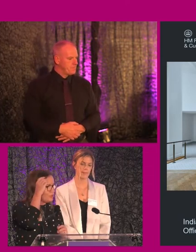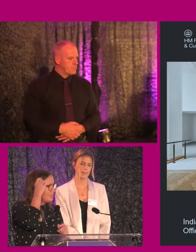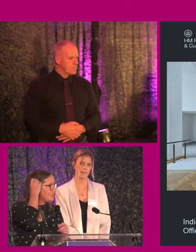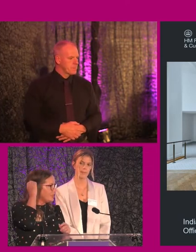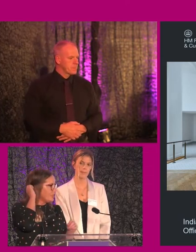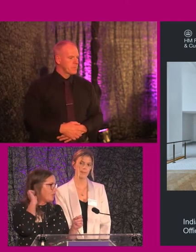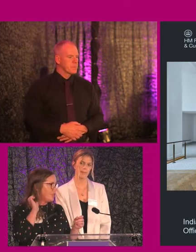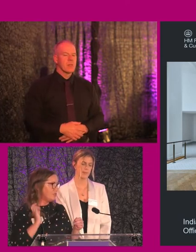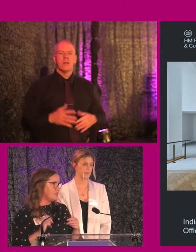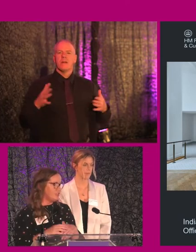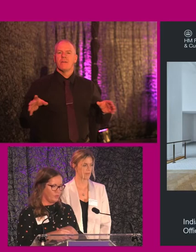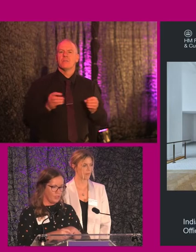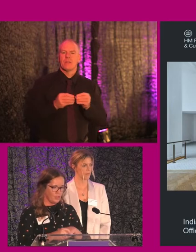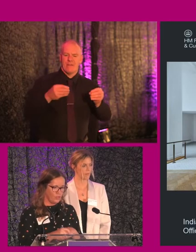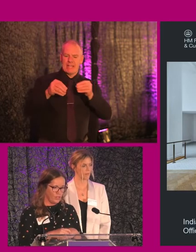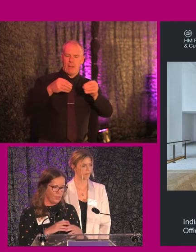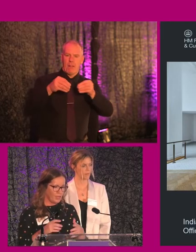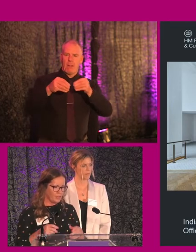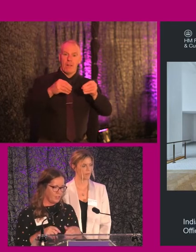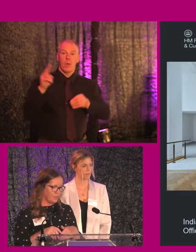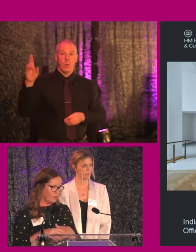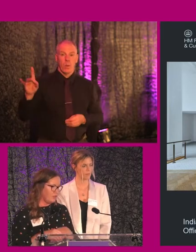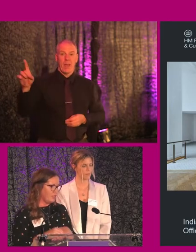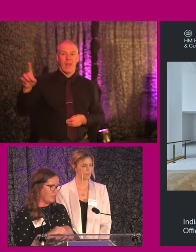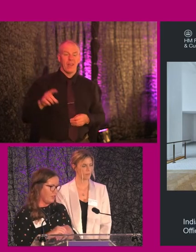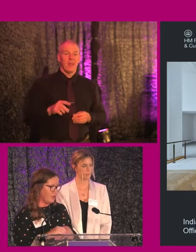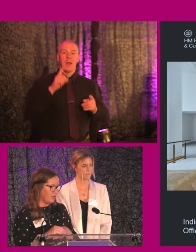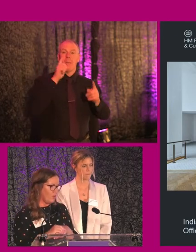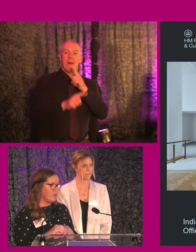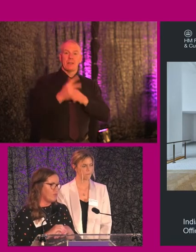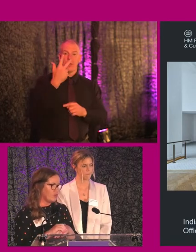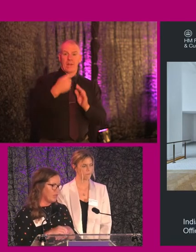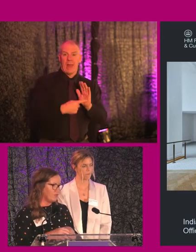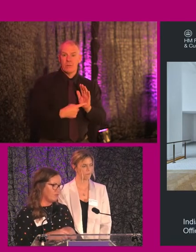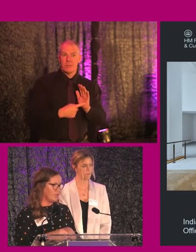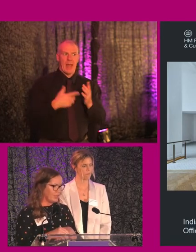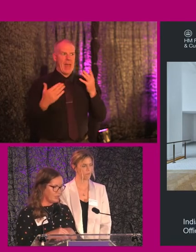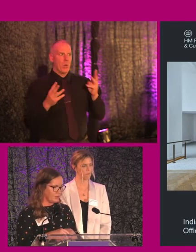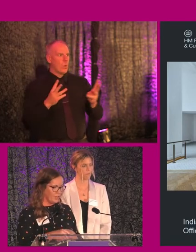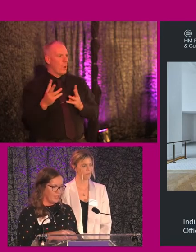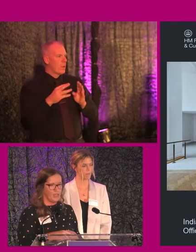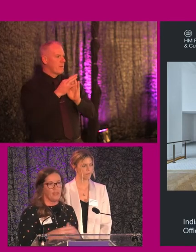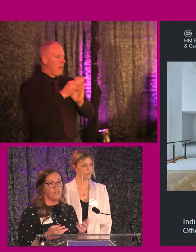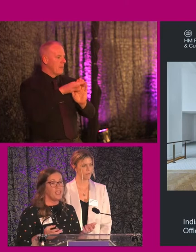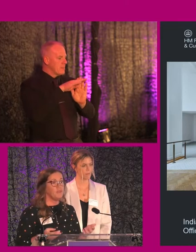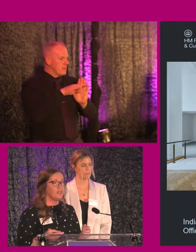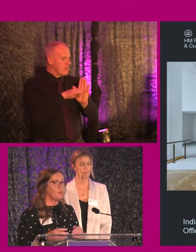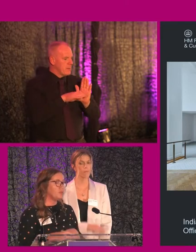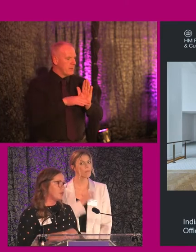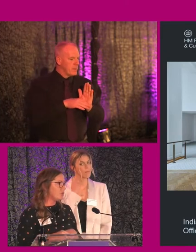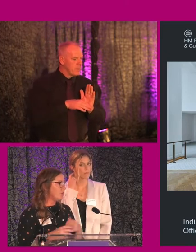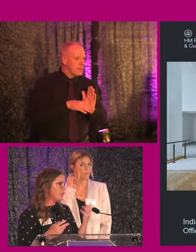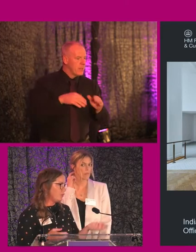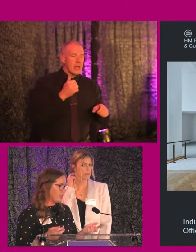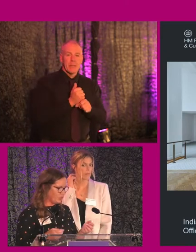So I mentioned earlier about flexibility. So in the UK, PAS 3000 is a way of working guide and effectively it's about